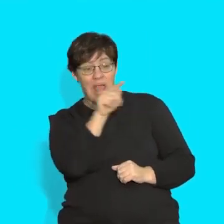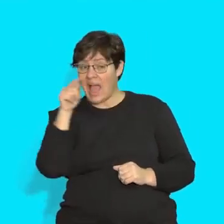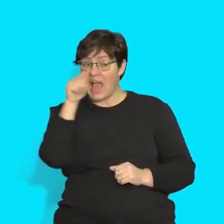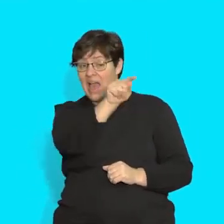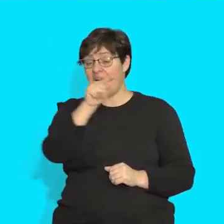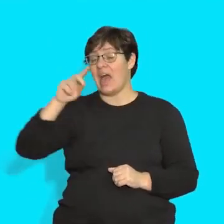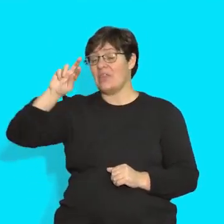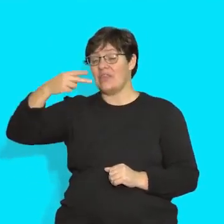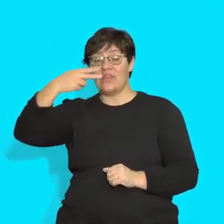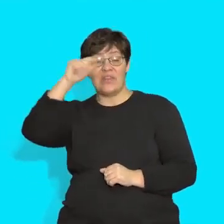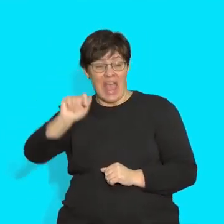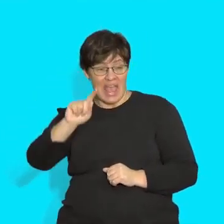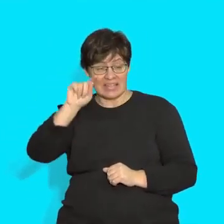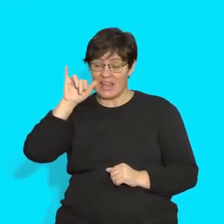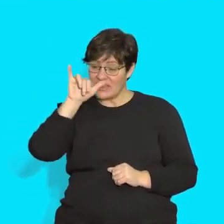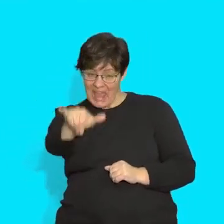that is a whale.